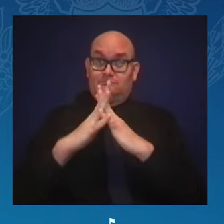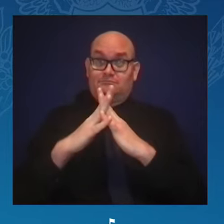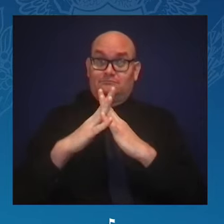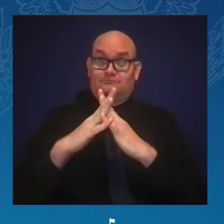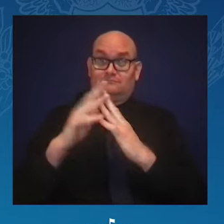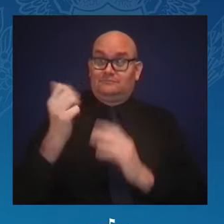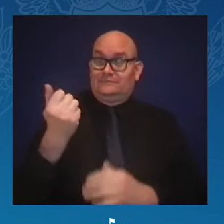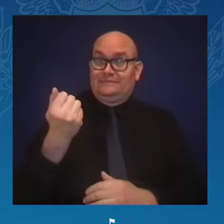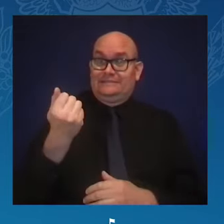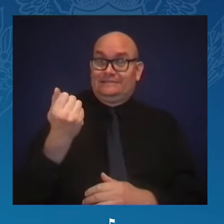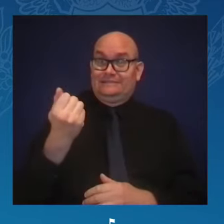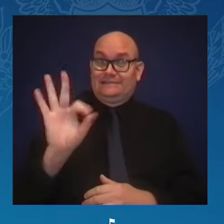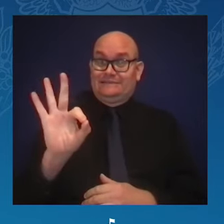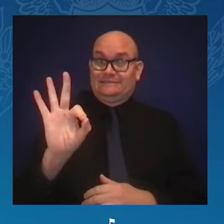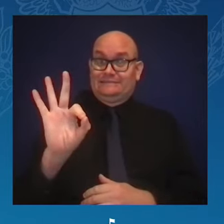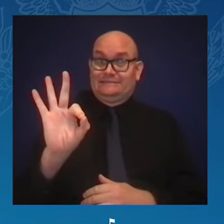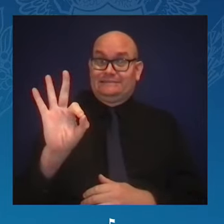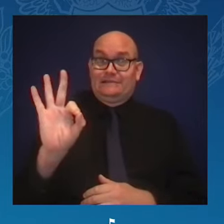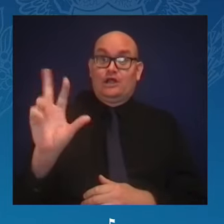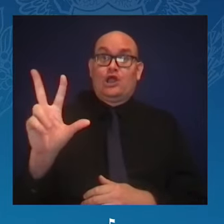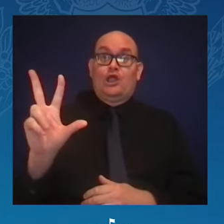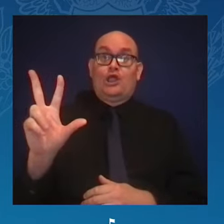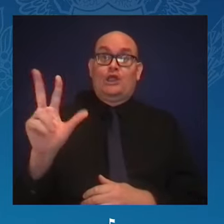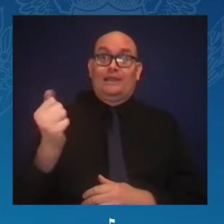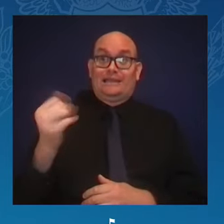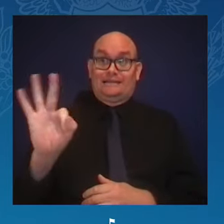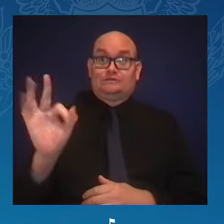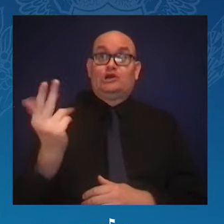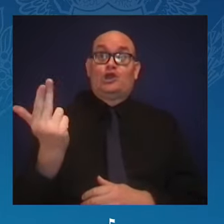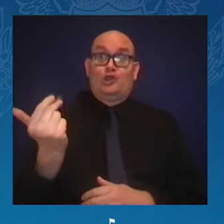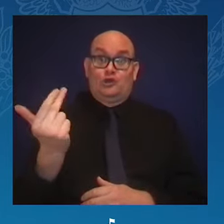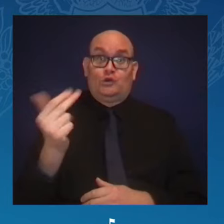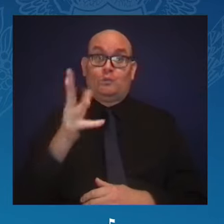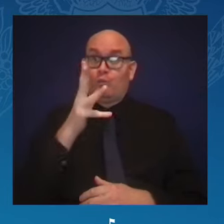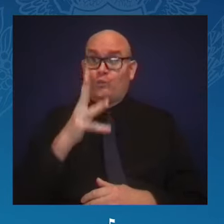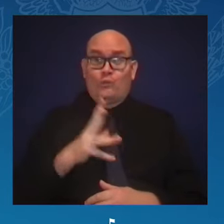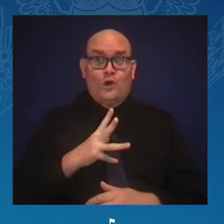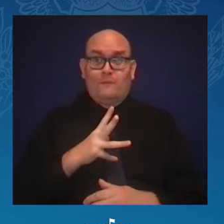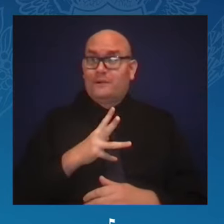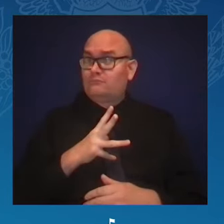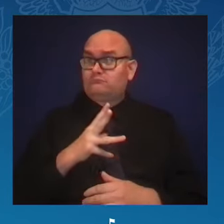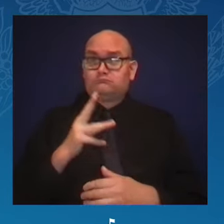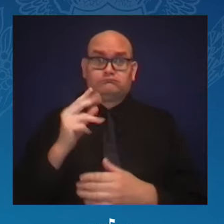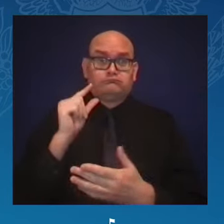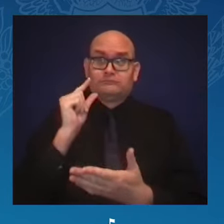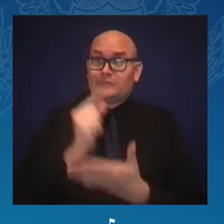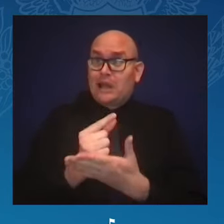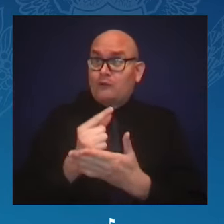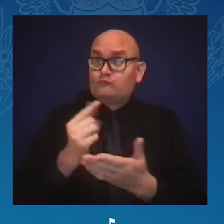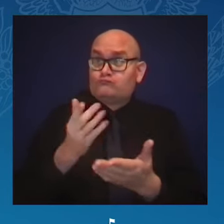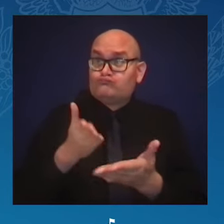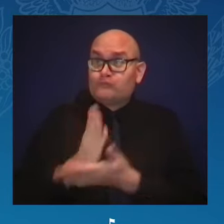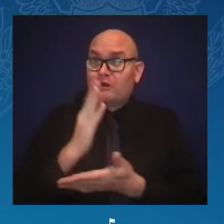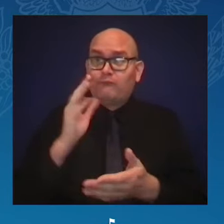guaranteed the right to vote. There was not a single black person in the United States Congress.